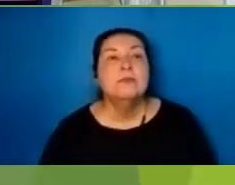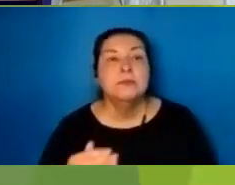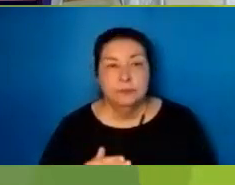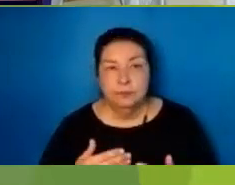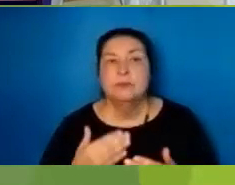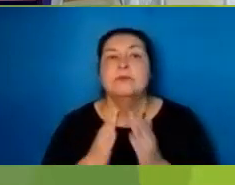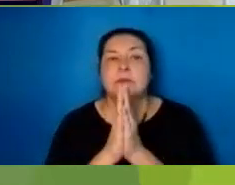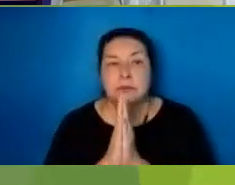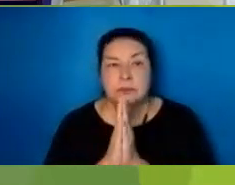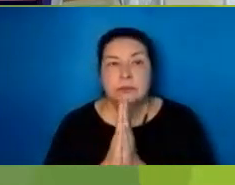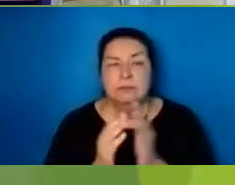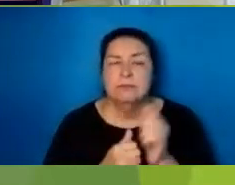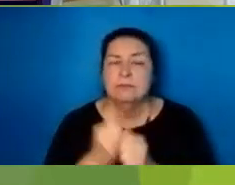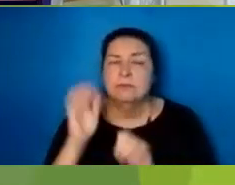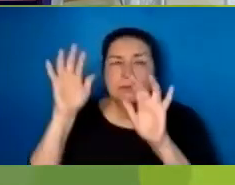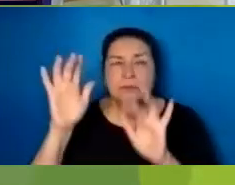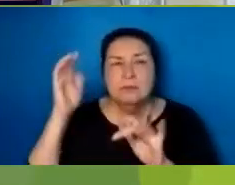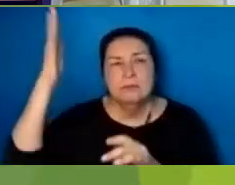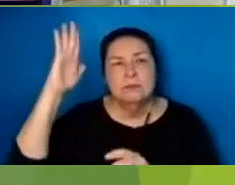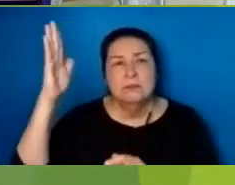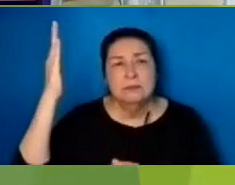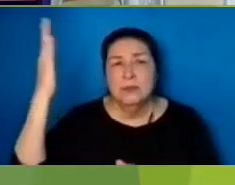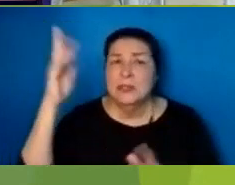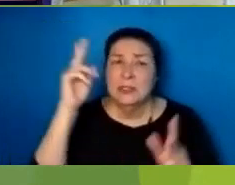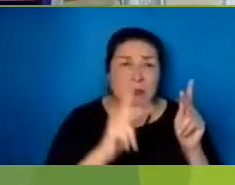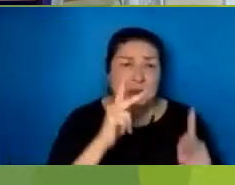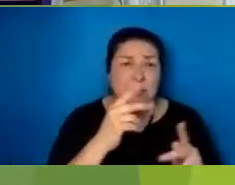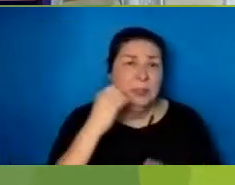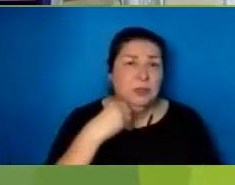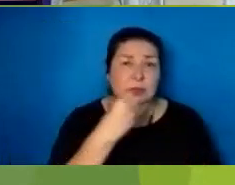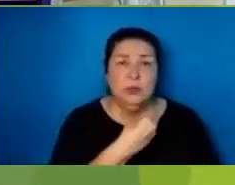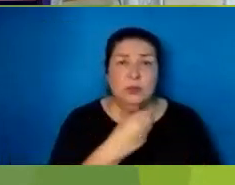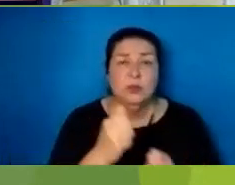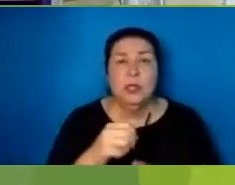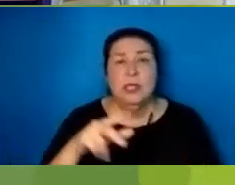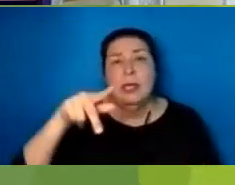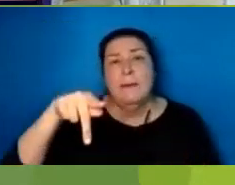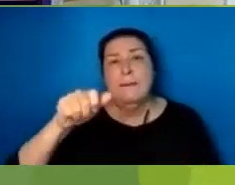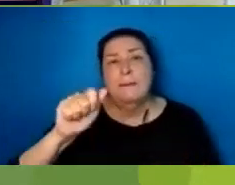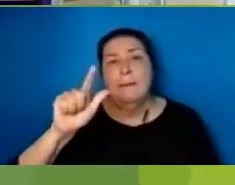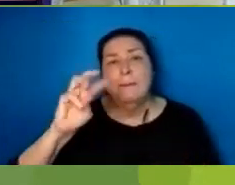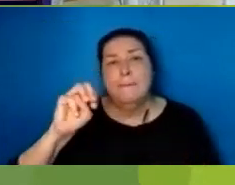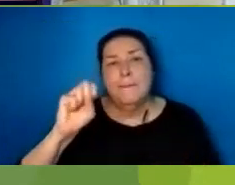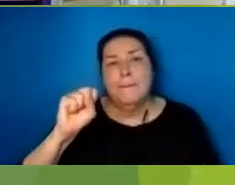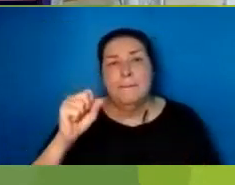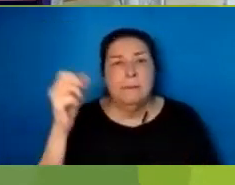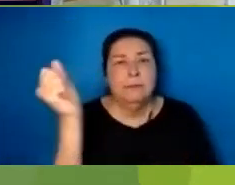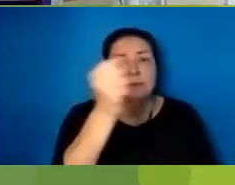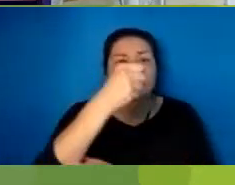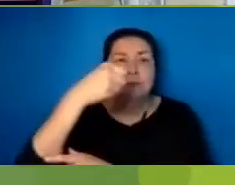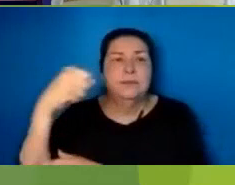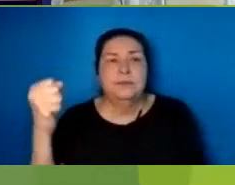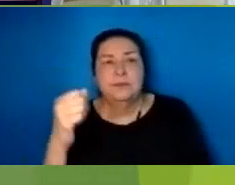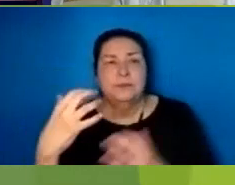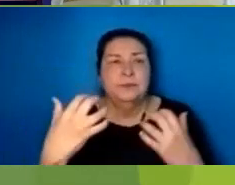Let us pray. Most merciful God, as the people of Jerusalem, with palms in their hands, gathered to greet your